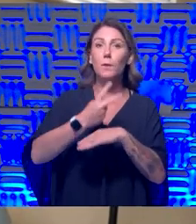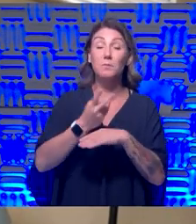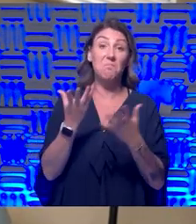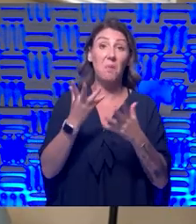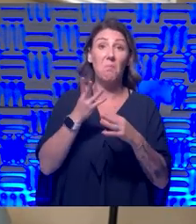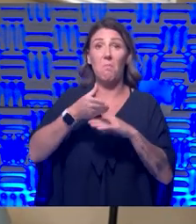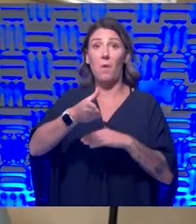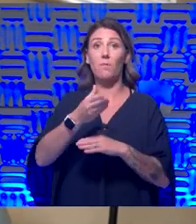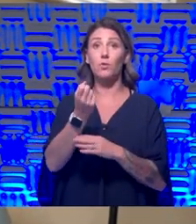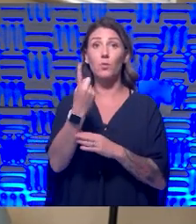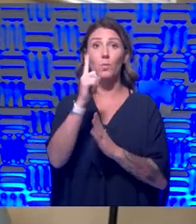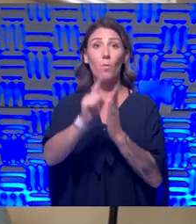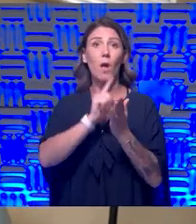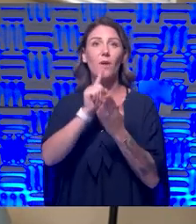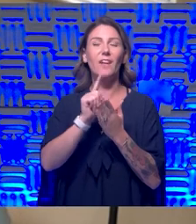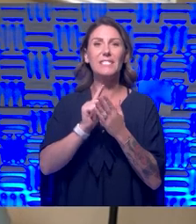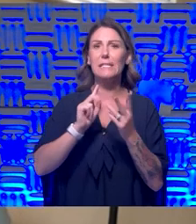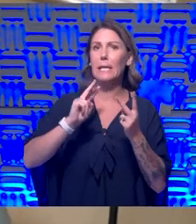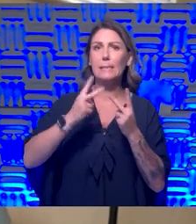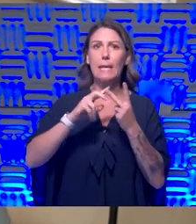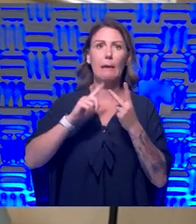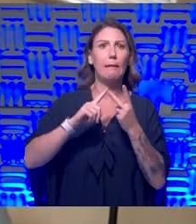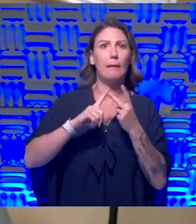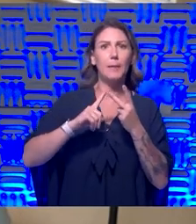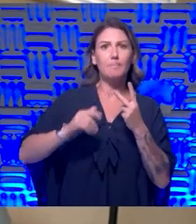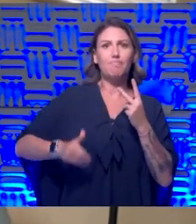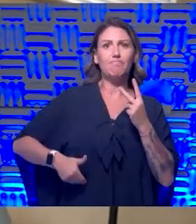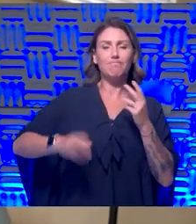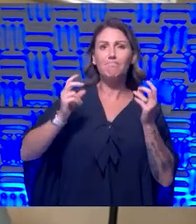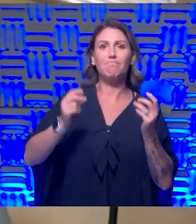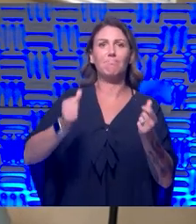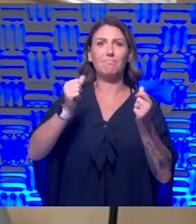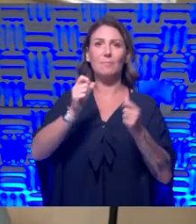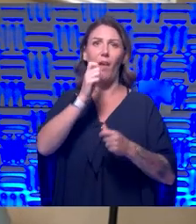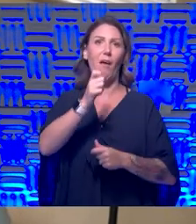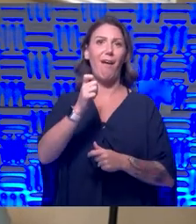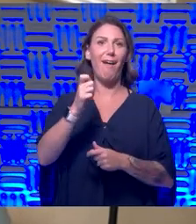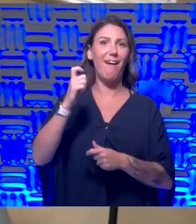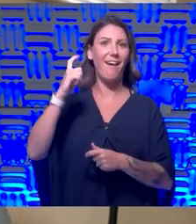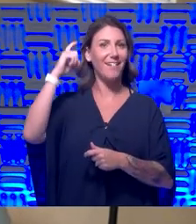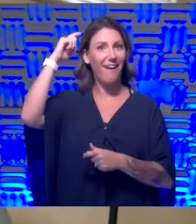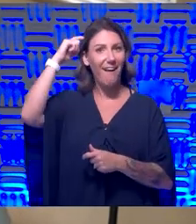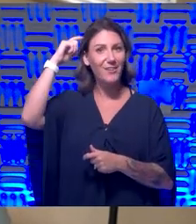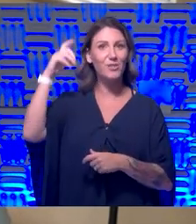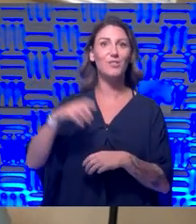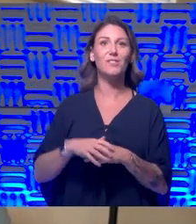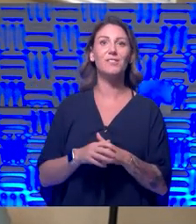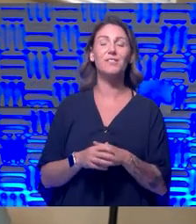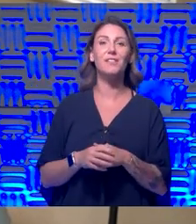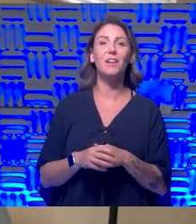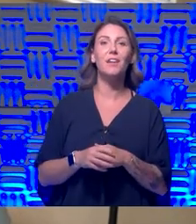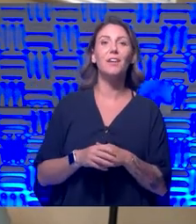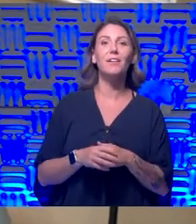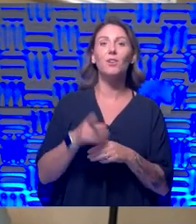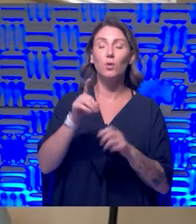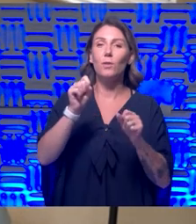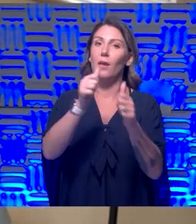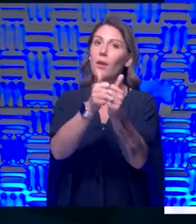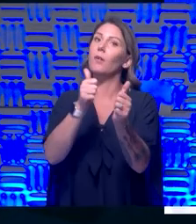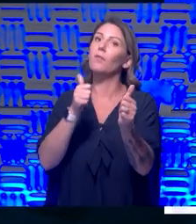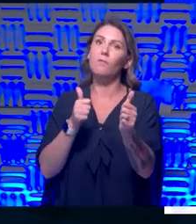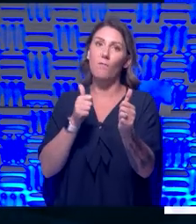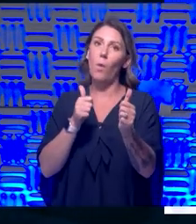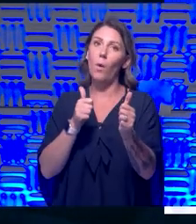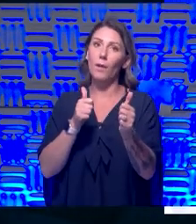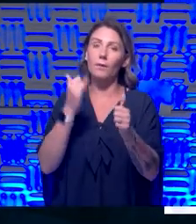a, um, a secondary thing that you don't even think about an unconscious thing. And if you can do that, you're really going to avoid a lot of these dangers that we're talking